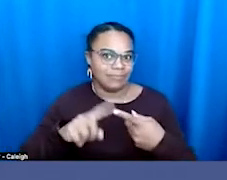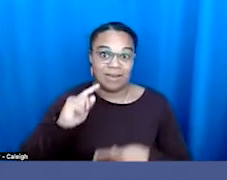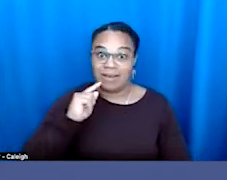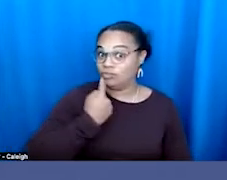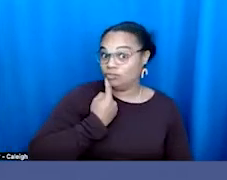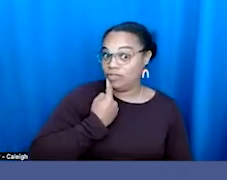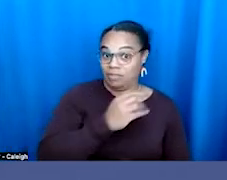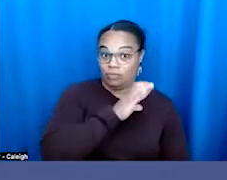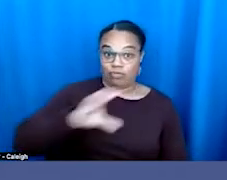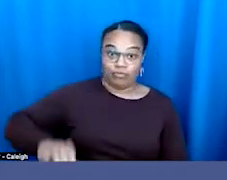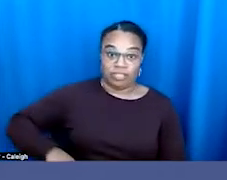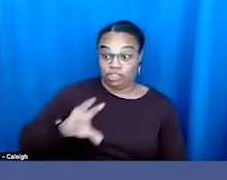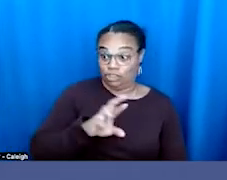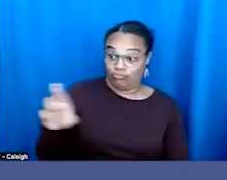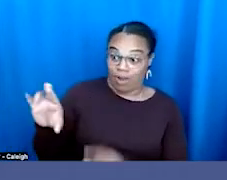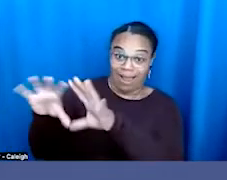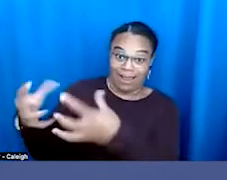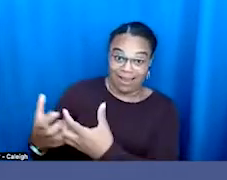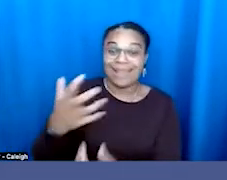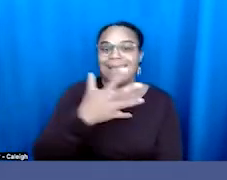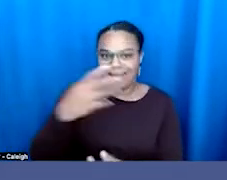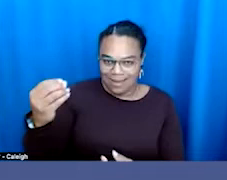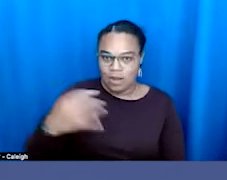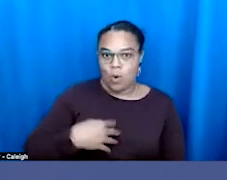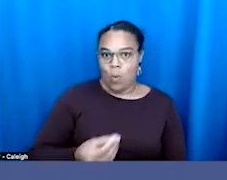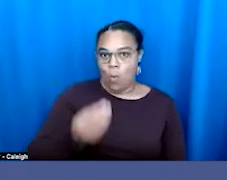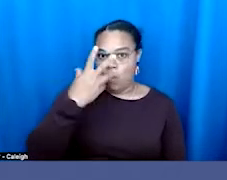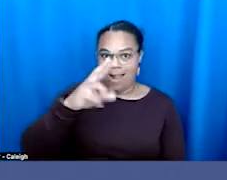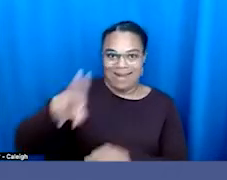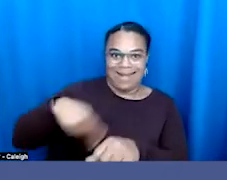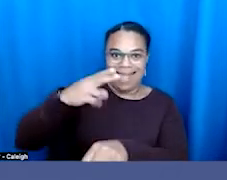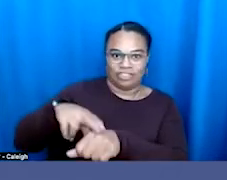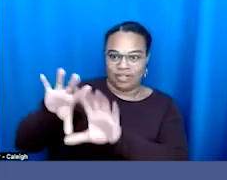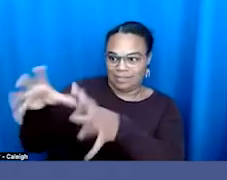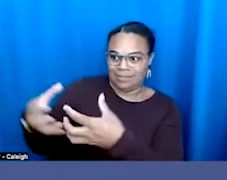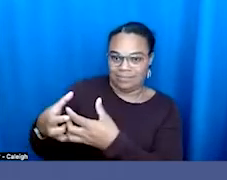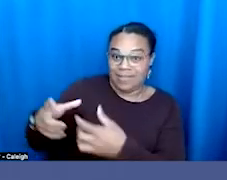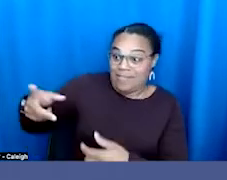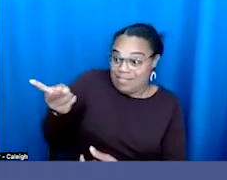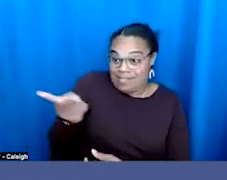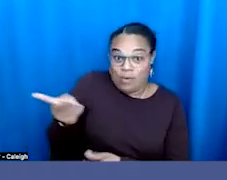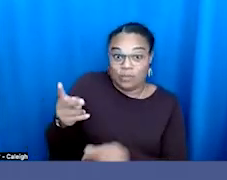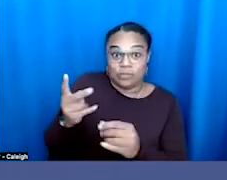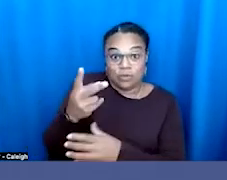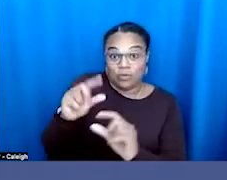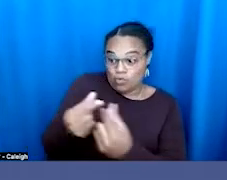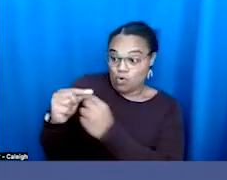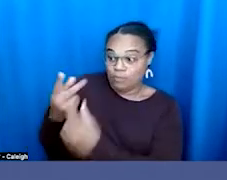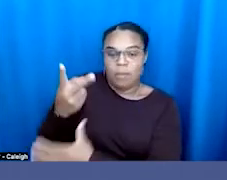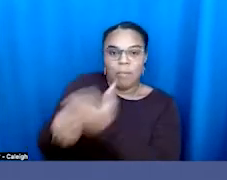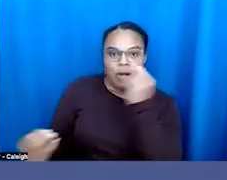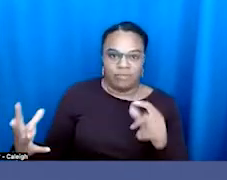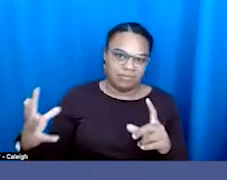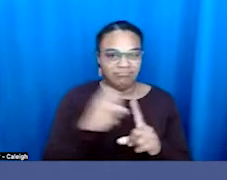right and white nationalism that is targeting the LGBTQ community. So we've had several